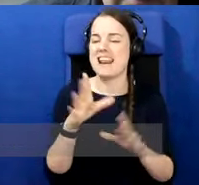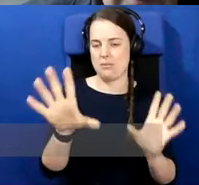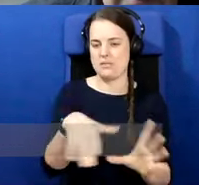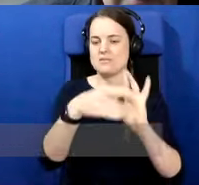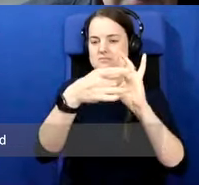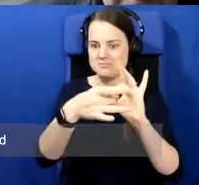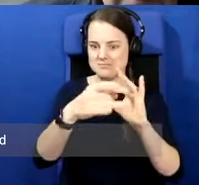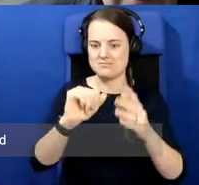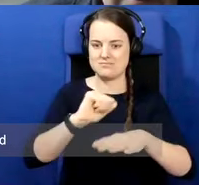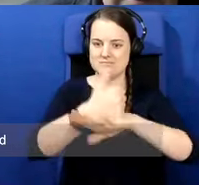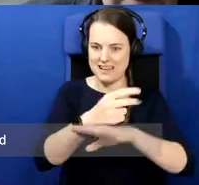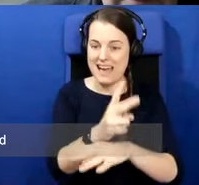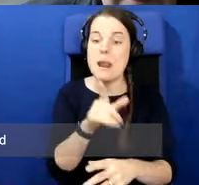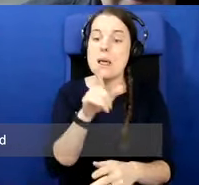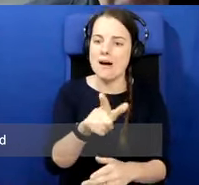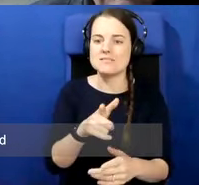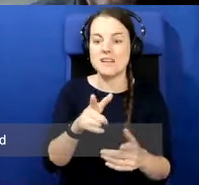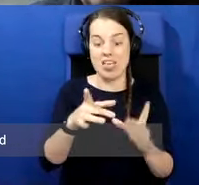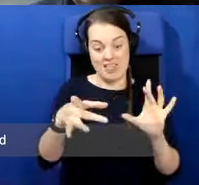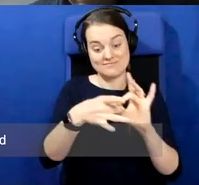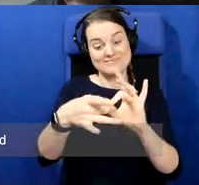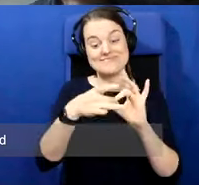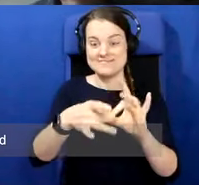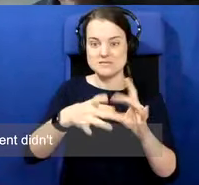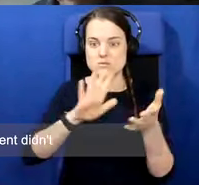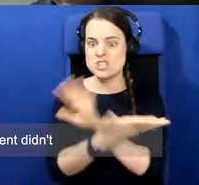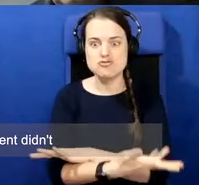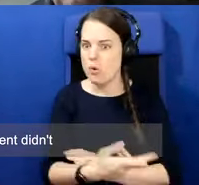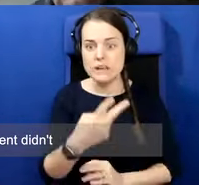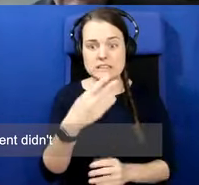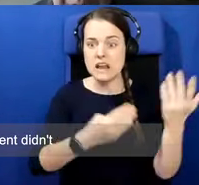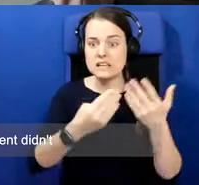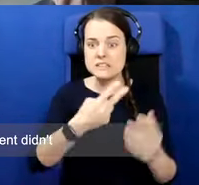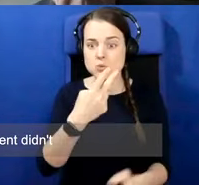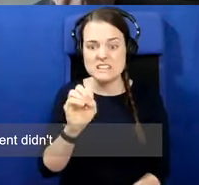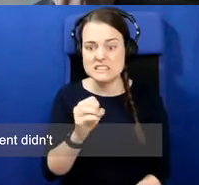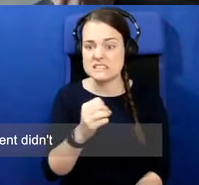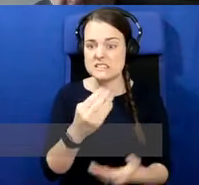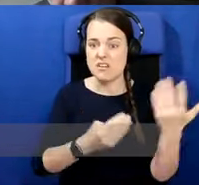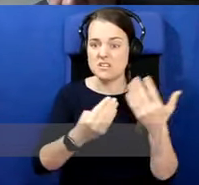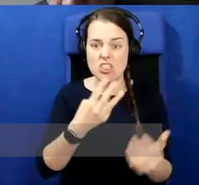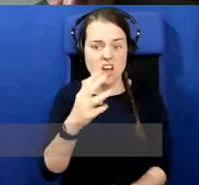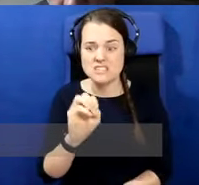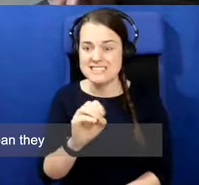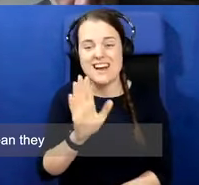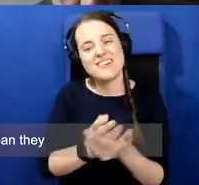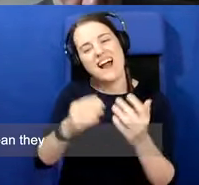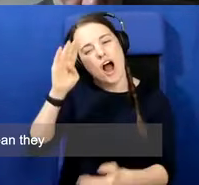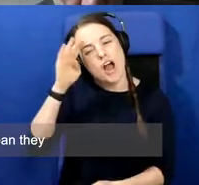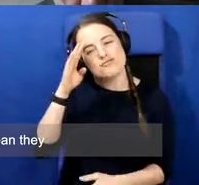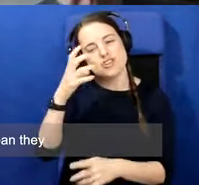in the twenties and thirties. And, you know, the Irish government didn't think about those economic